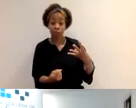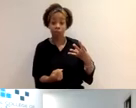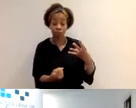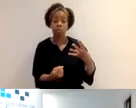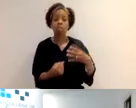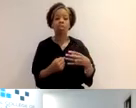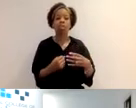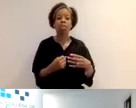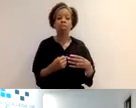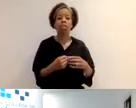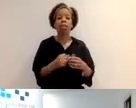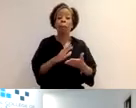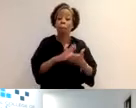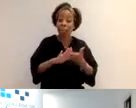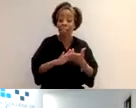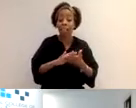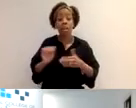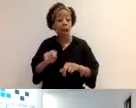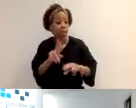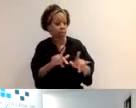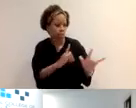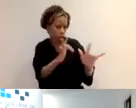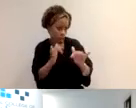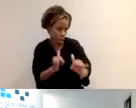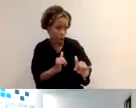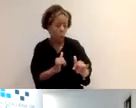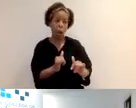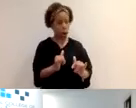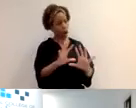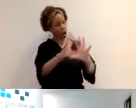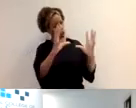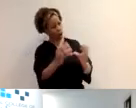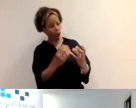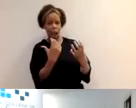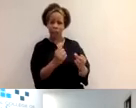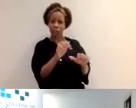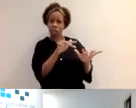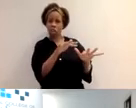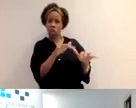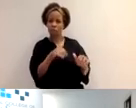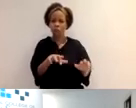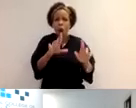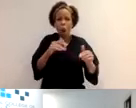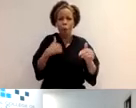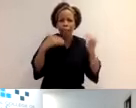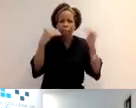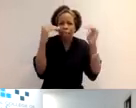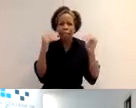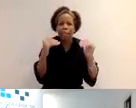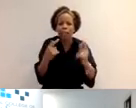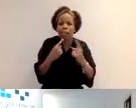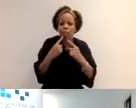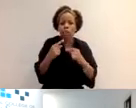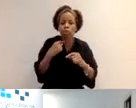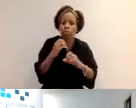then, you know, the assessor can then assess that you've met the standards, but I hope by breaking it down, just makes it into bite-sized chunks, makes it a little